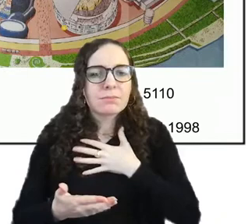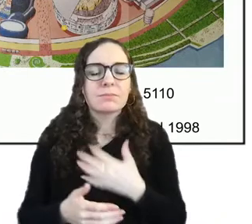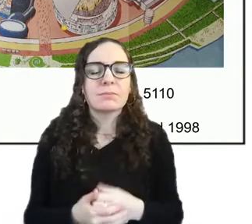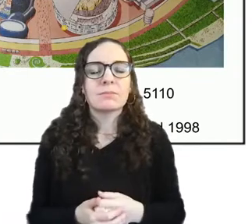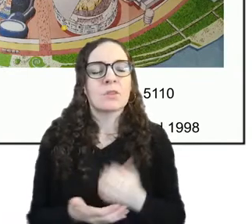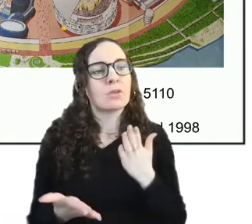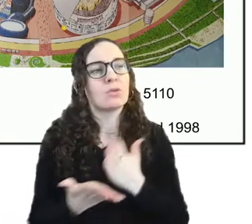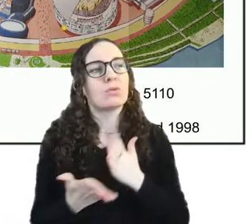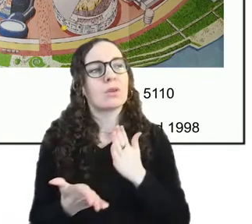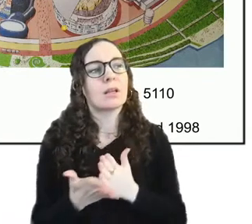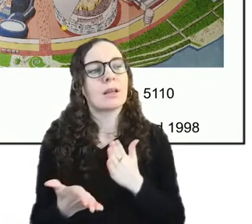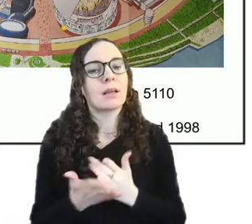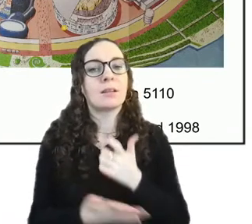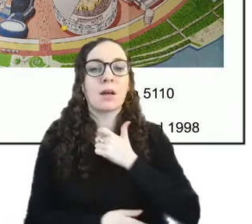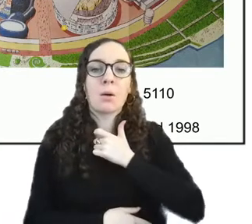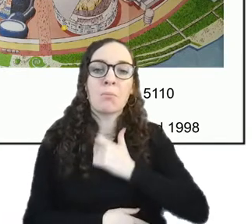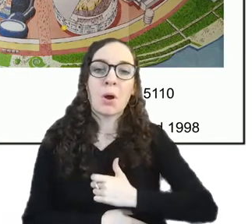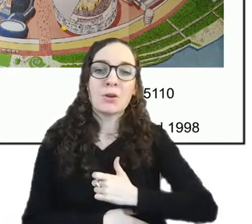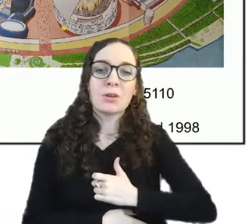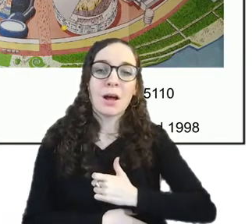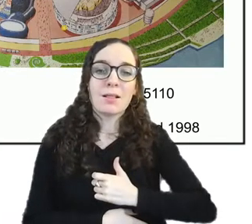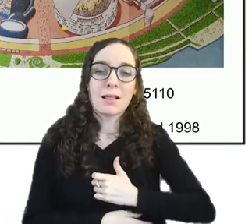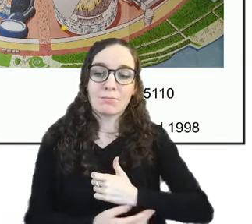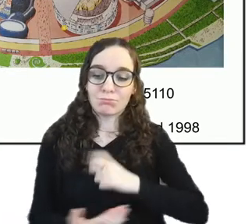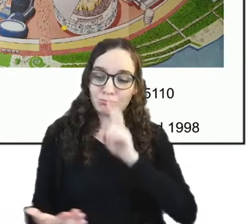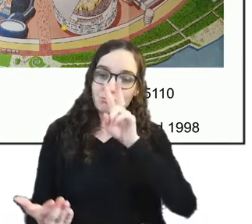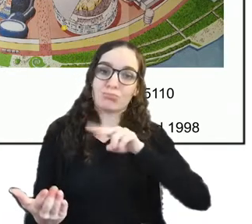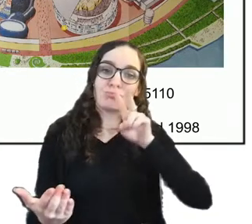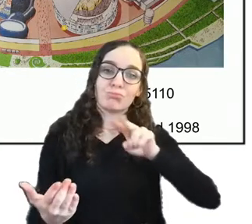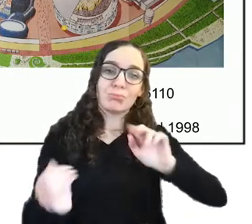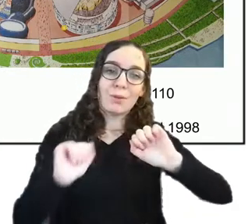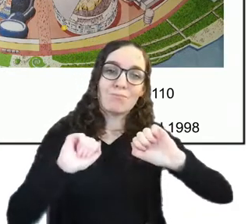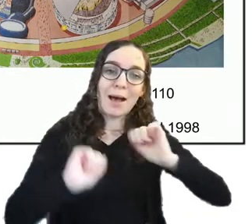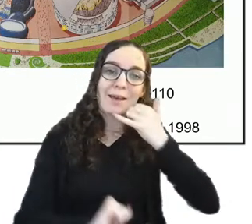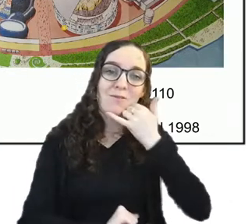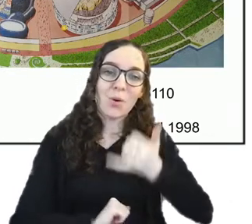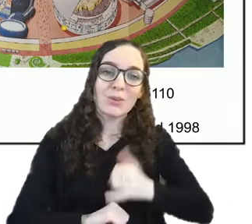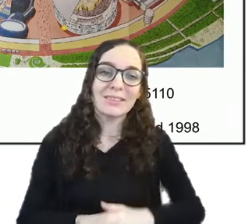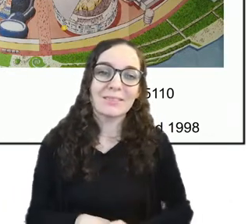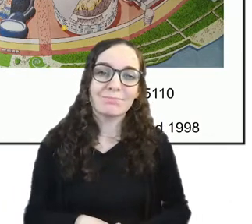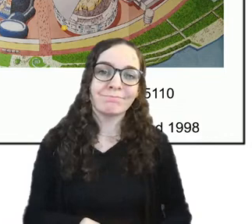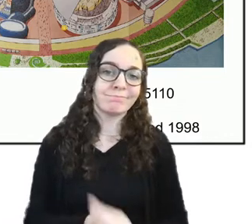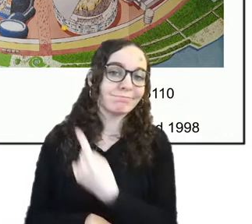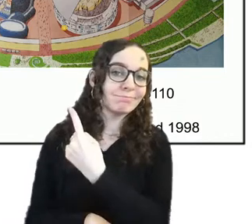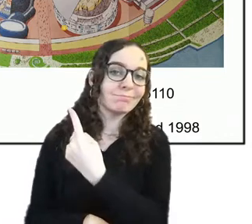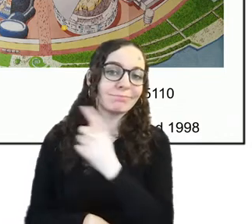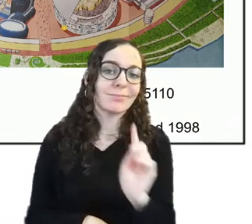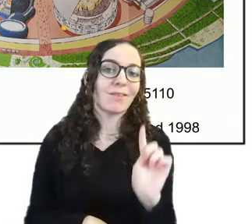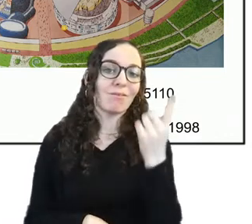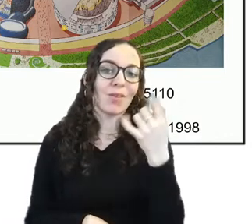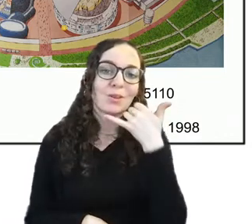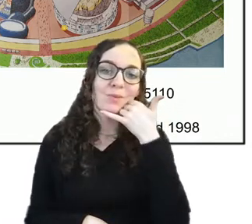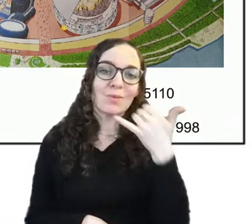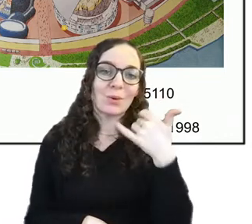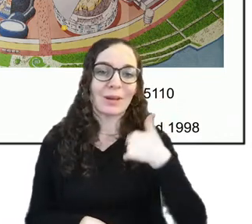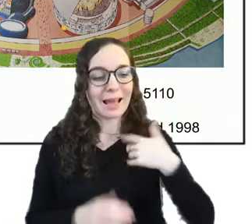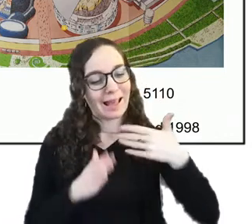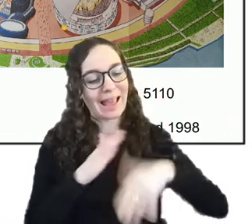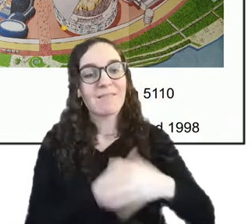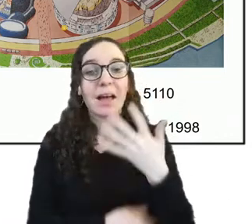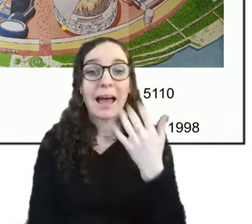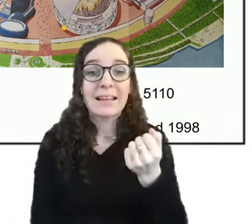look at my phones so this is the first phone i owned uh which is nokia